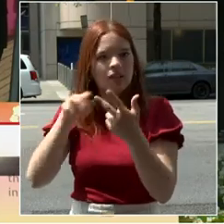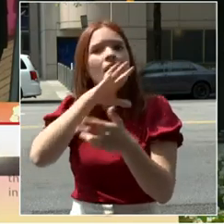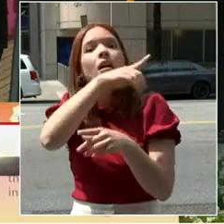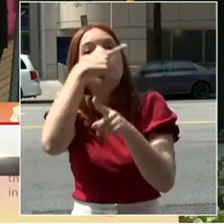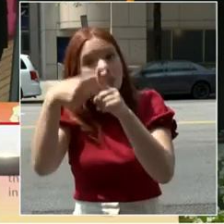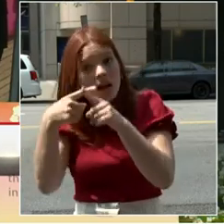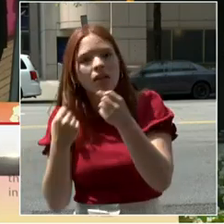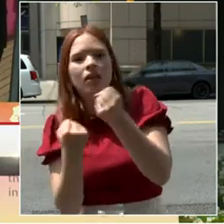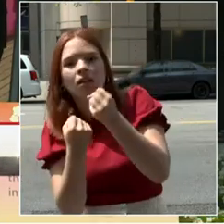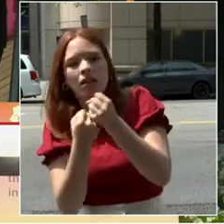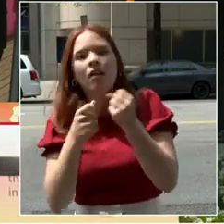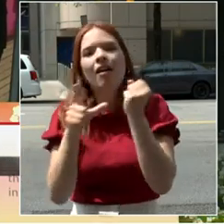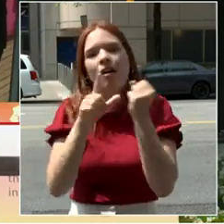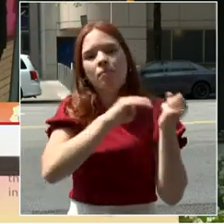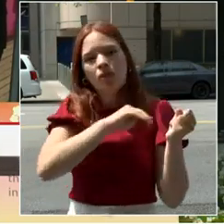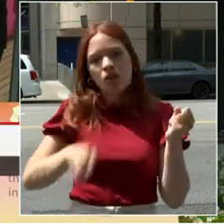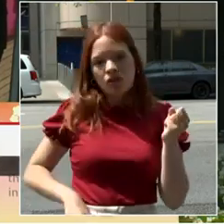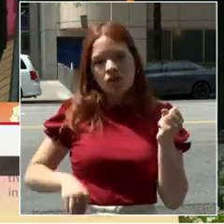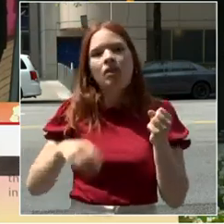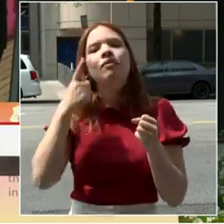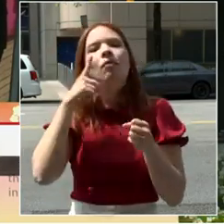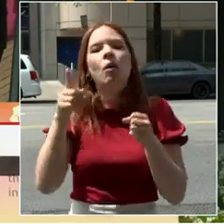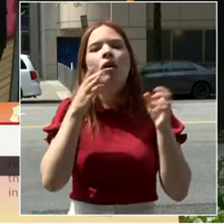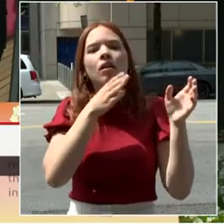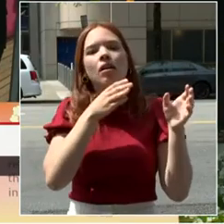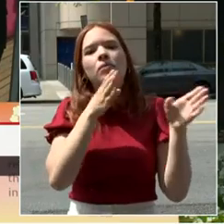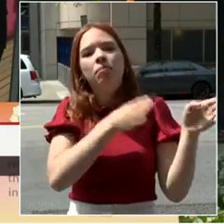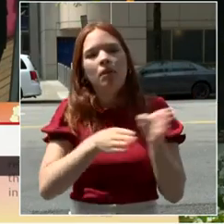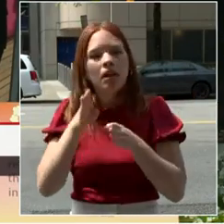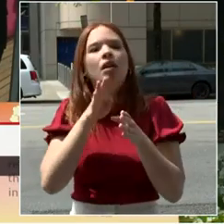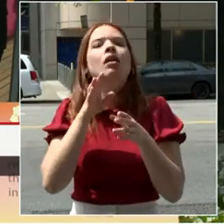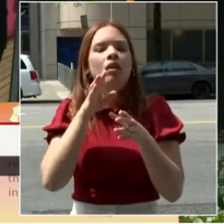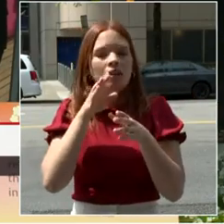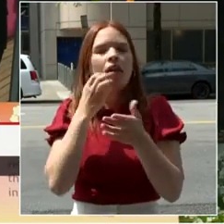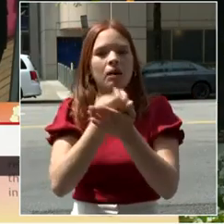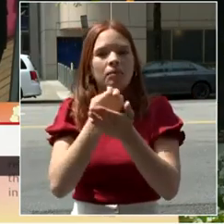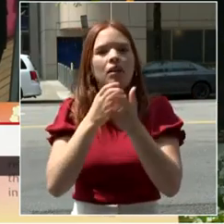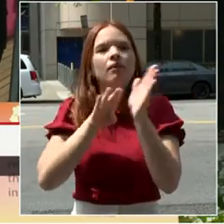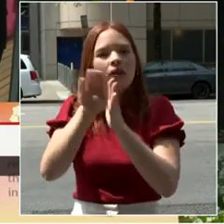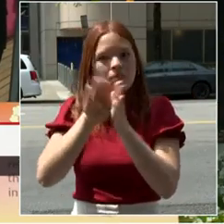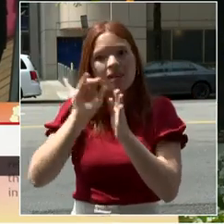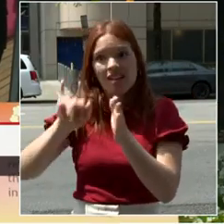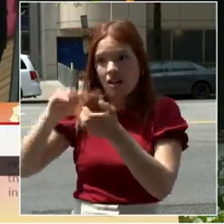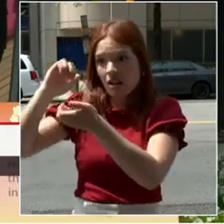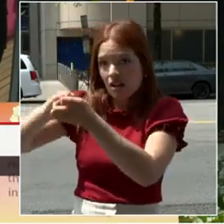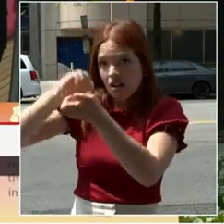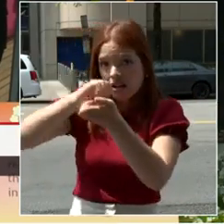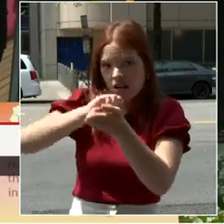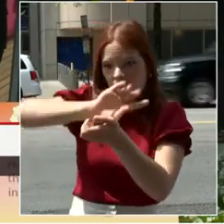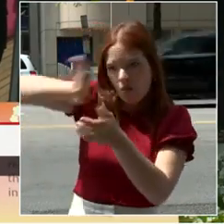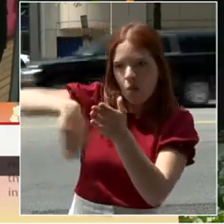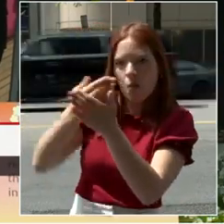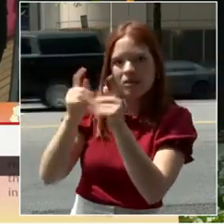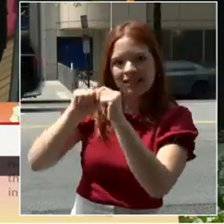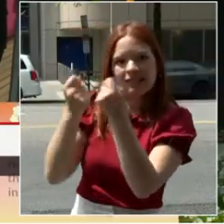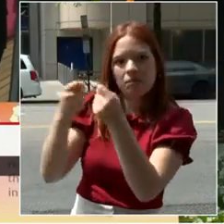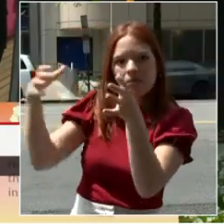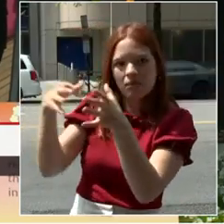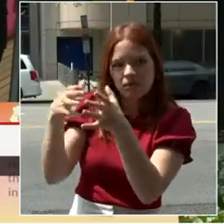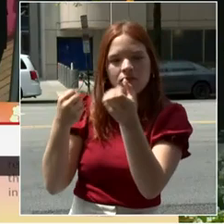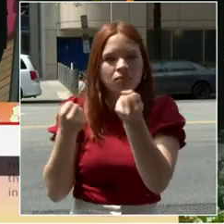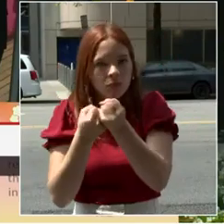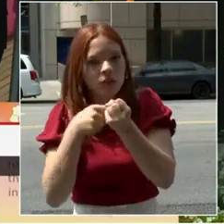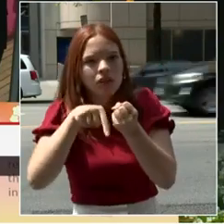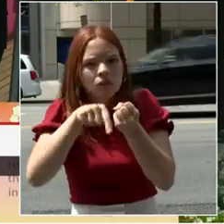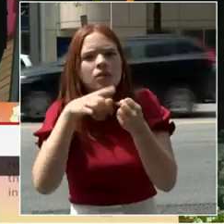Development. The bids in the Federal City Council will meet with the community, gather feedback and ideas, and